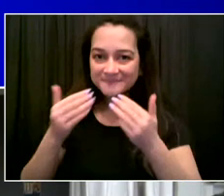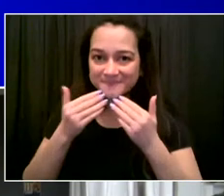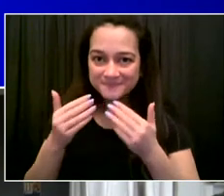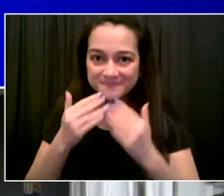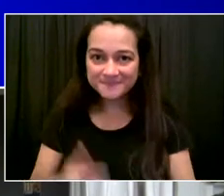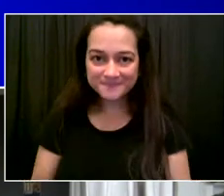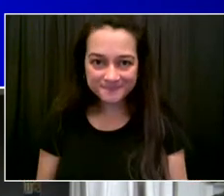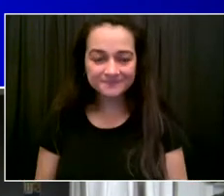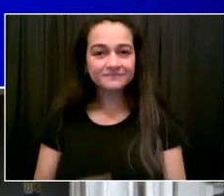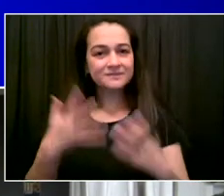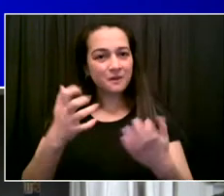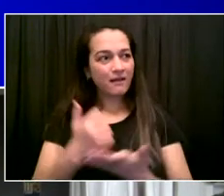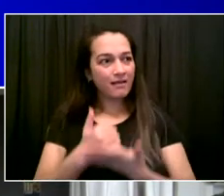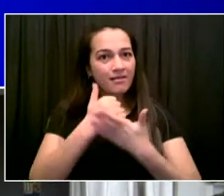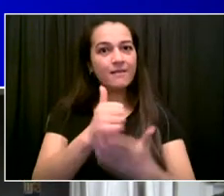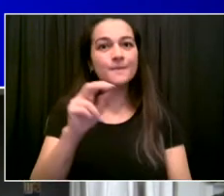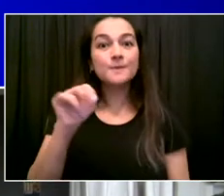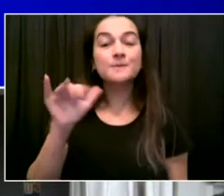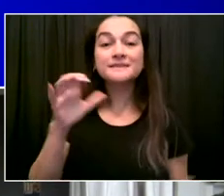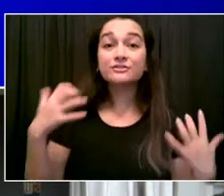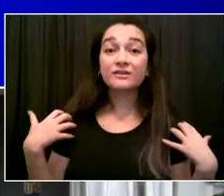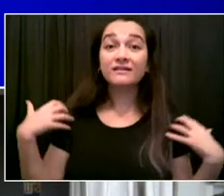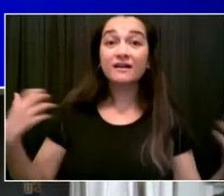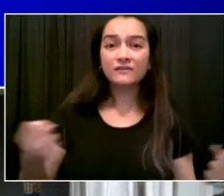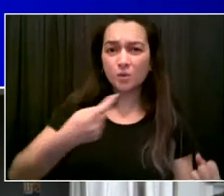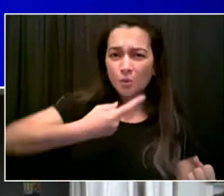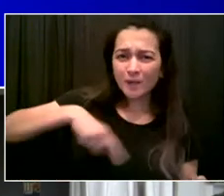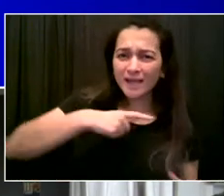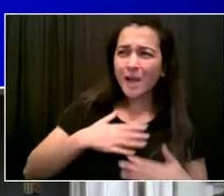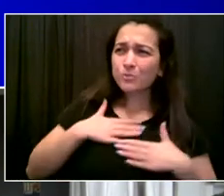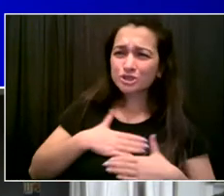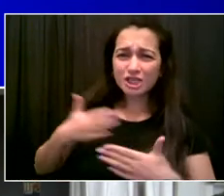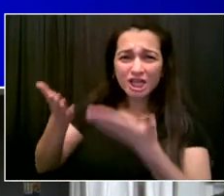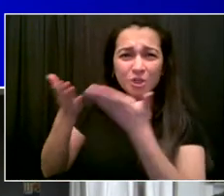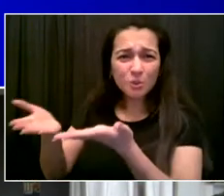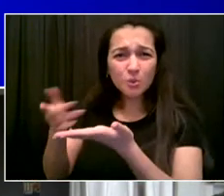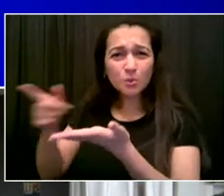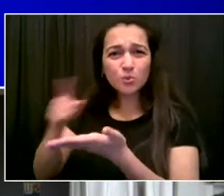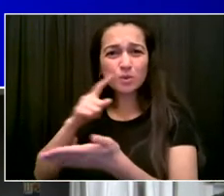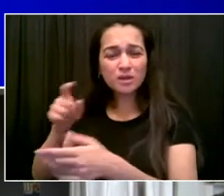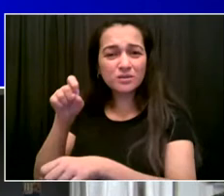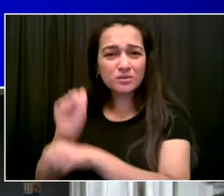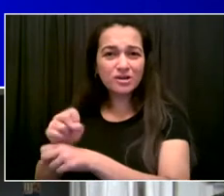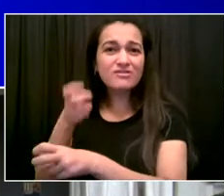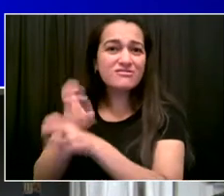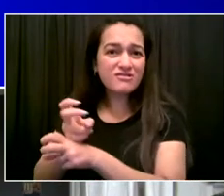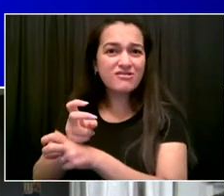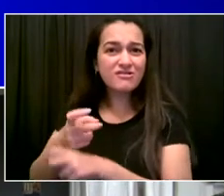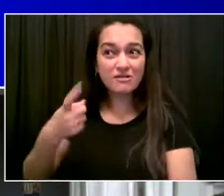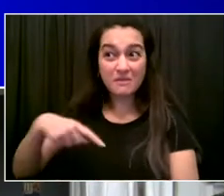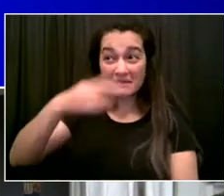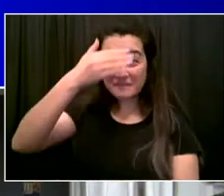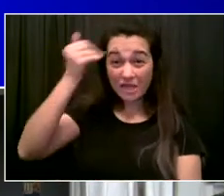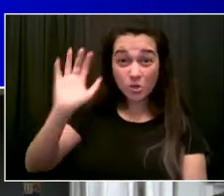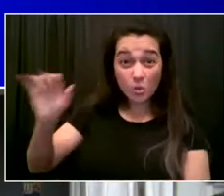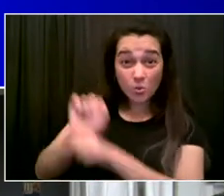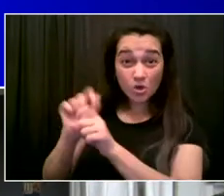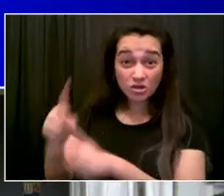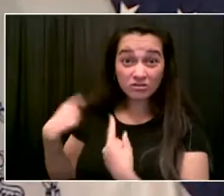you know, if you see a state legislator walking by, stop and say thank you because you guys did a great job for New York City. Thank you so much.